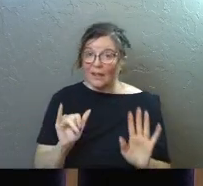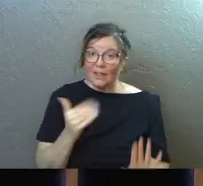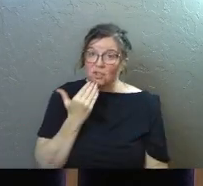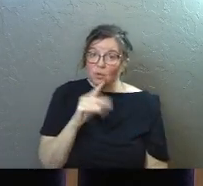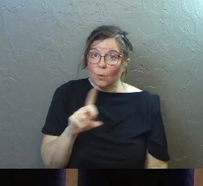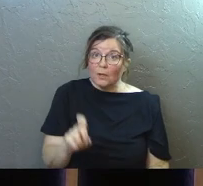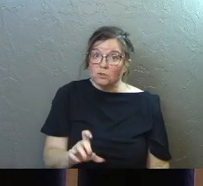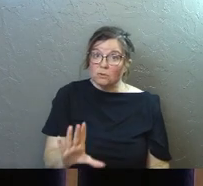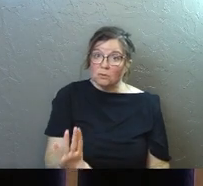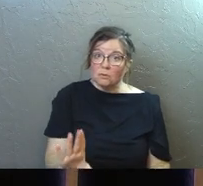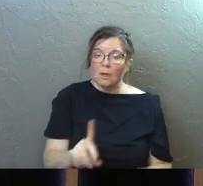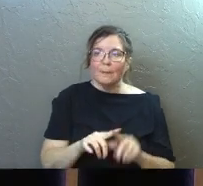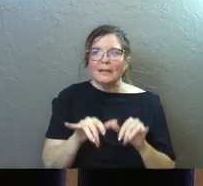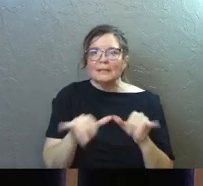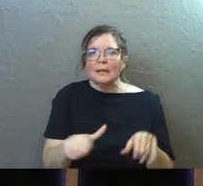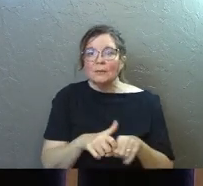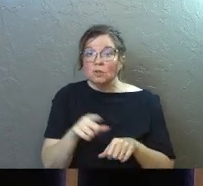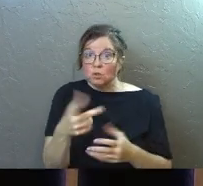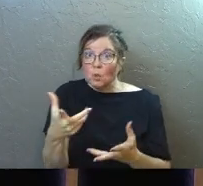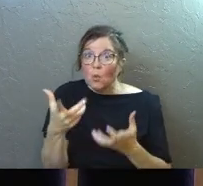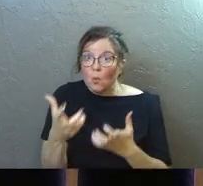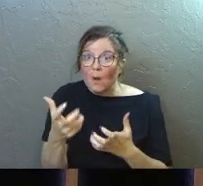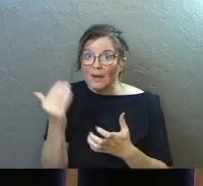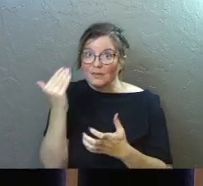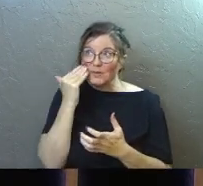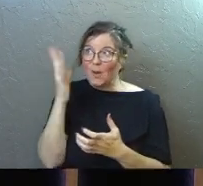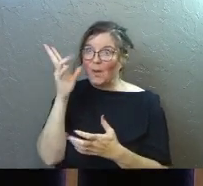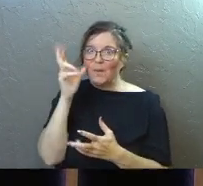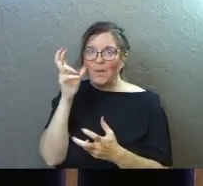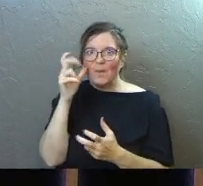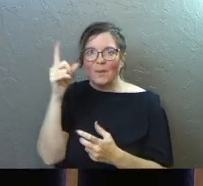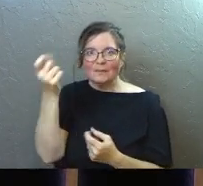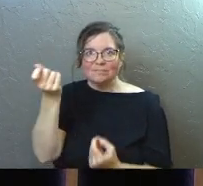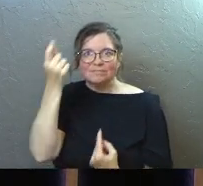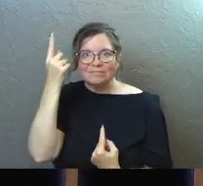good. But it's like, do you want to hear his voice?